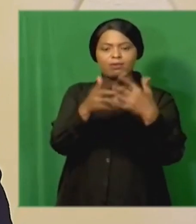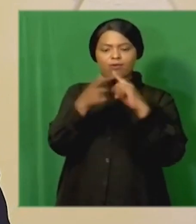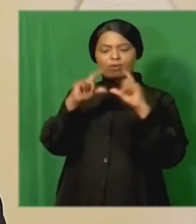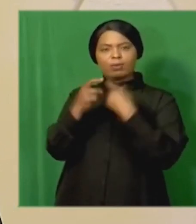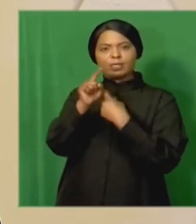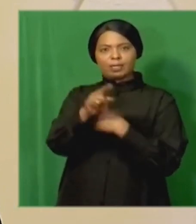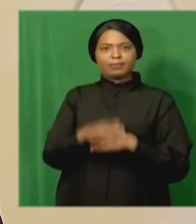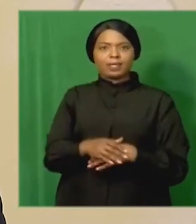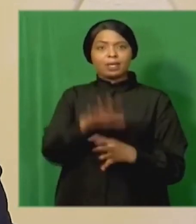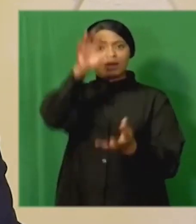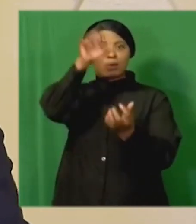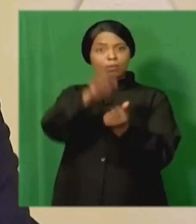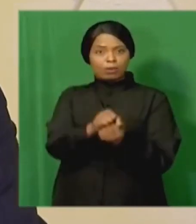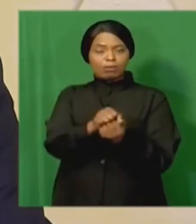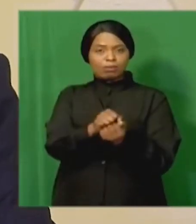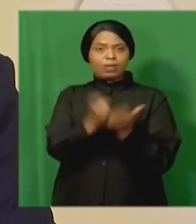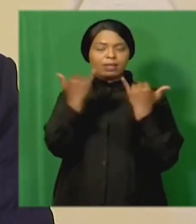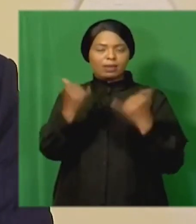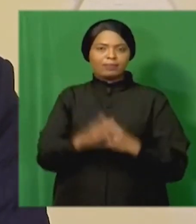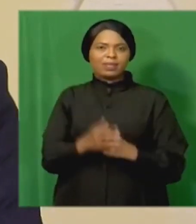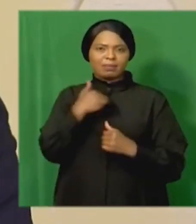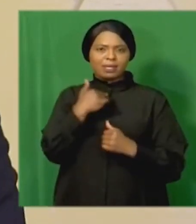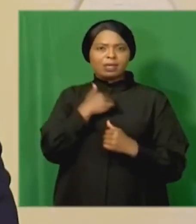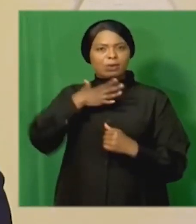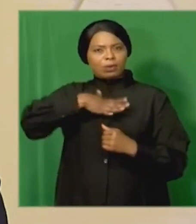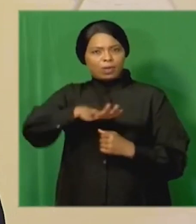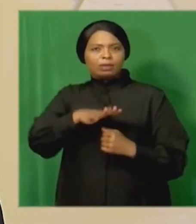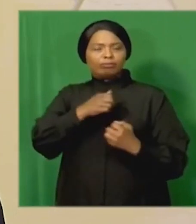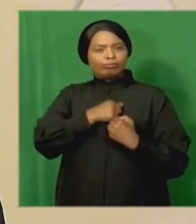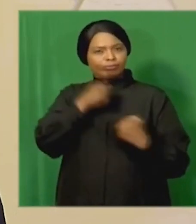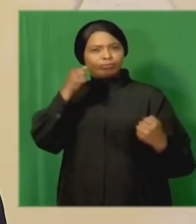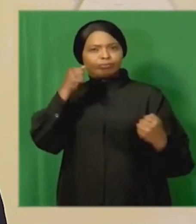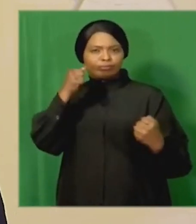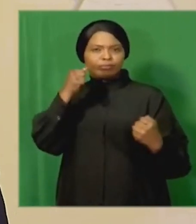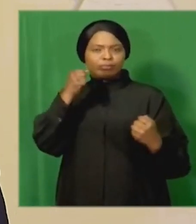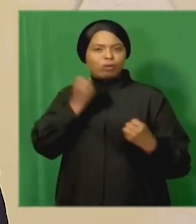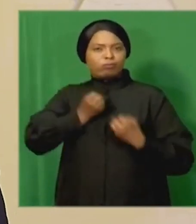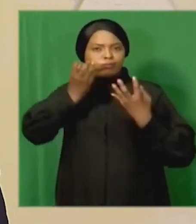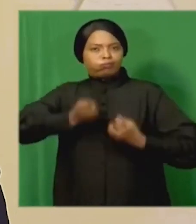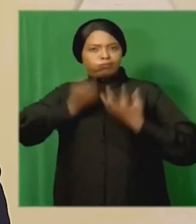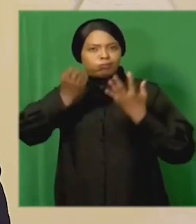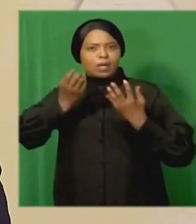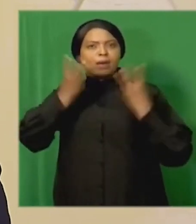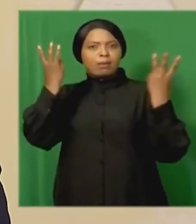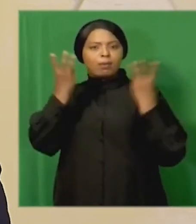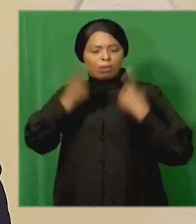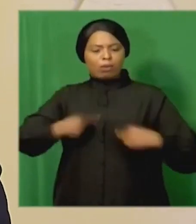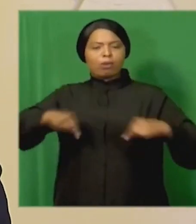in conclusion let me express on behalf of the people of our country